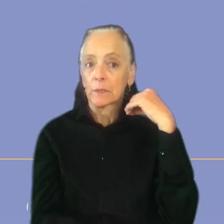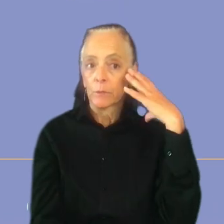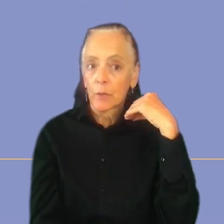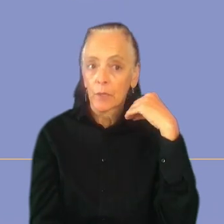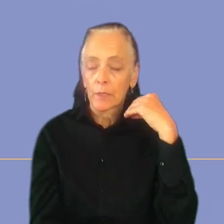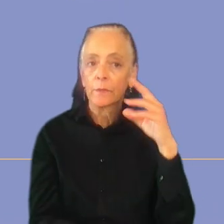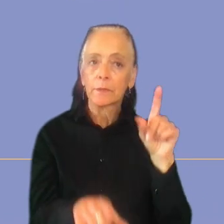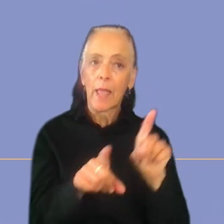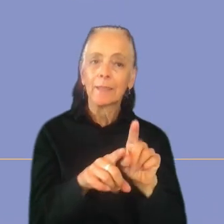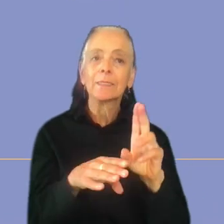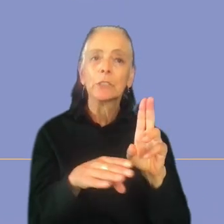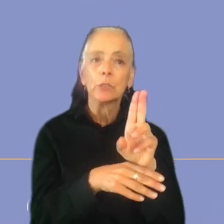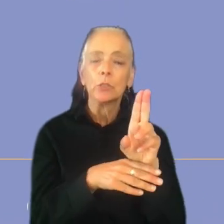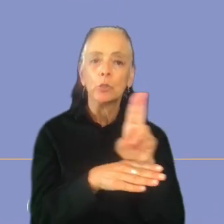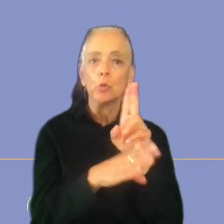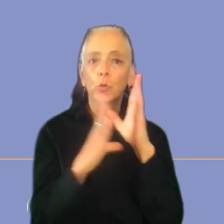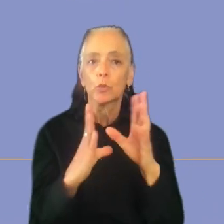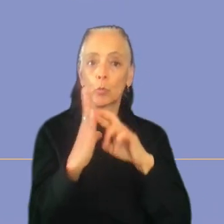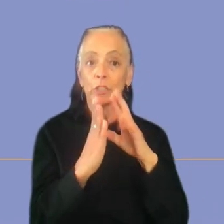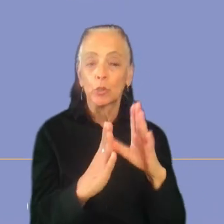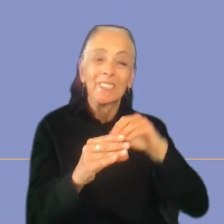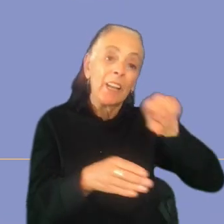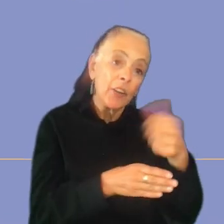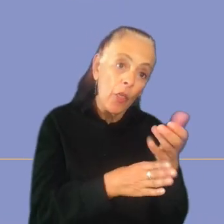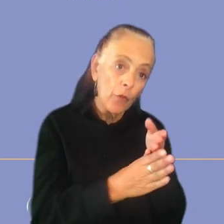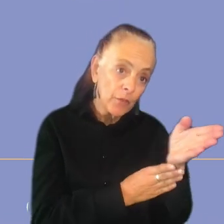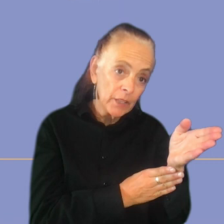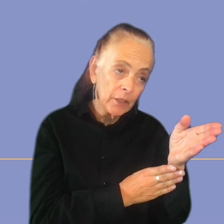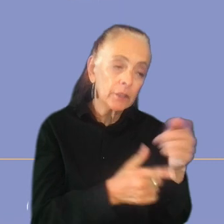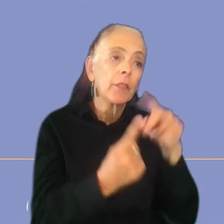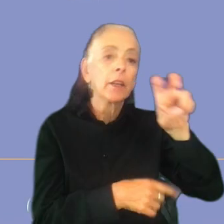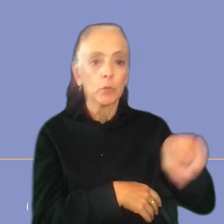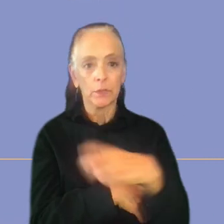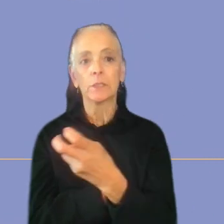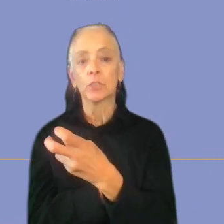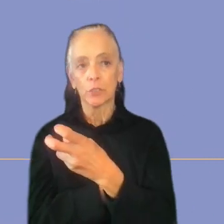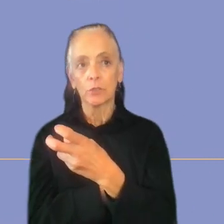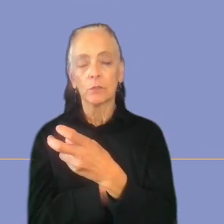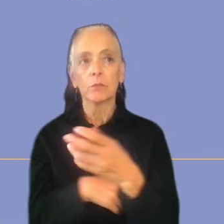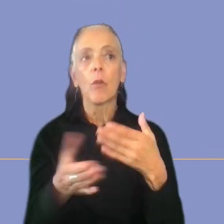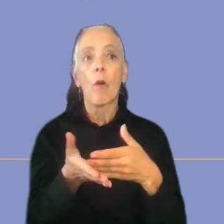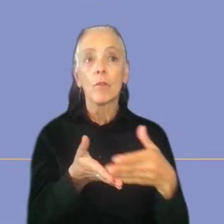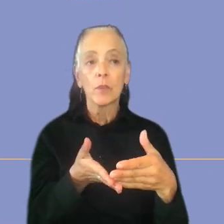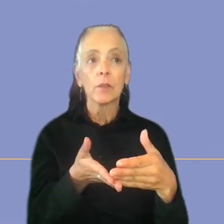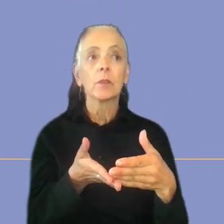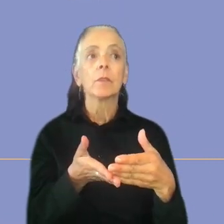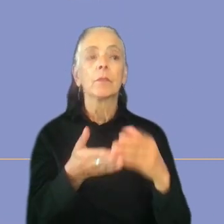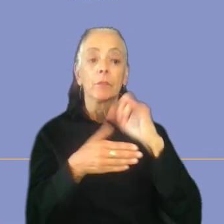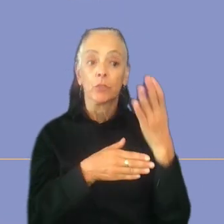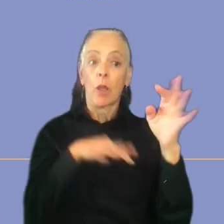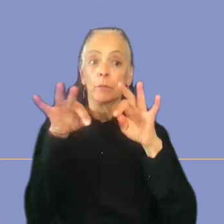as a user researcher in another field and then make a transition because very often in the job